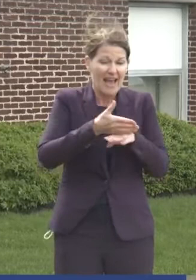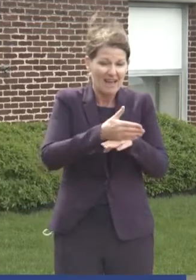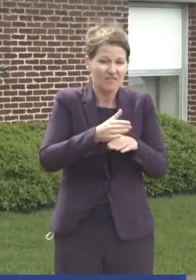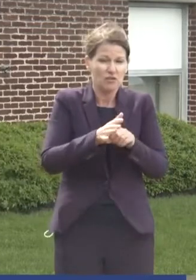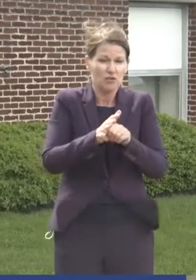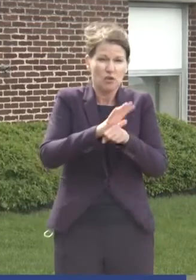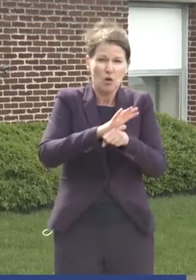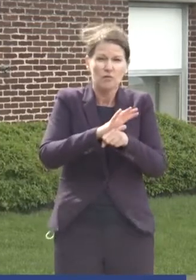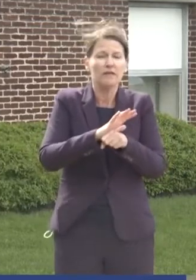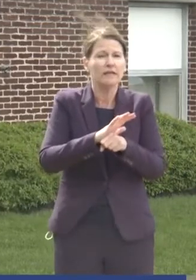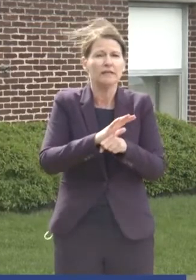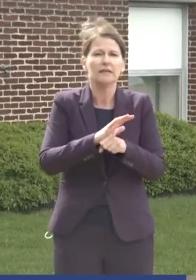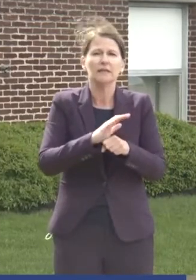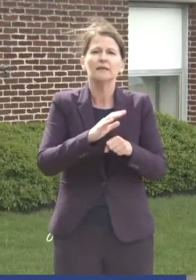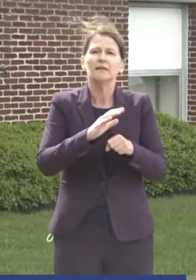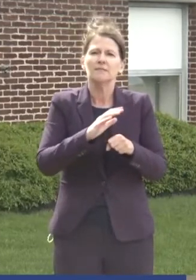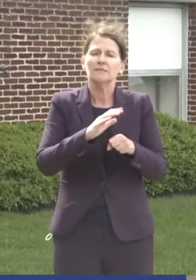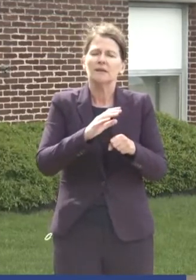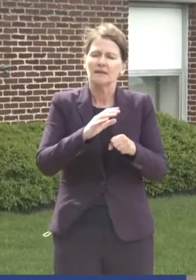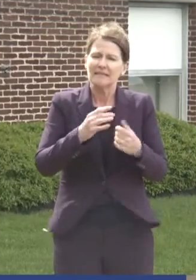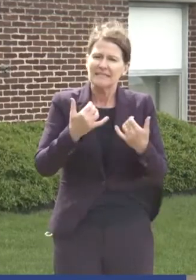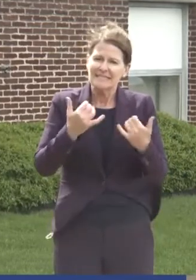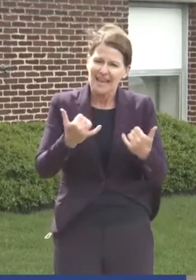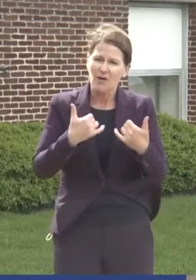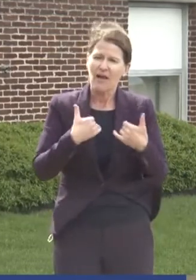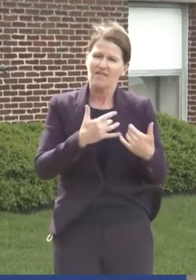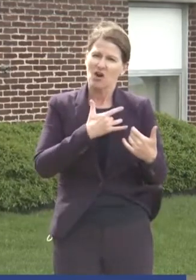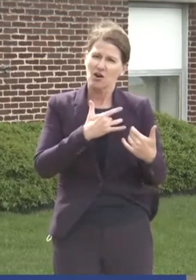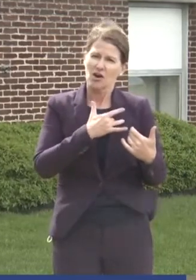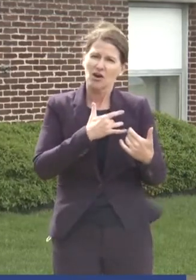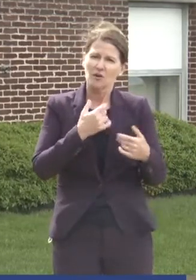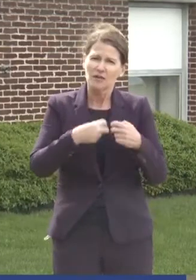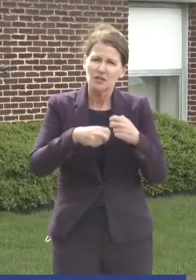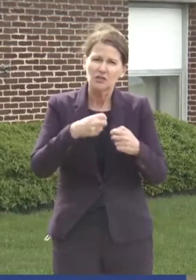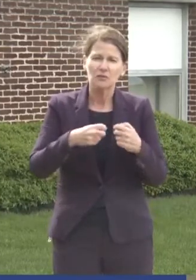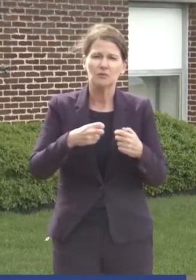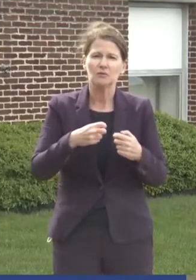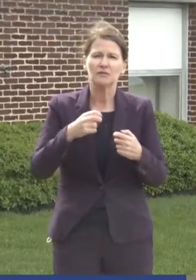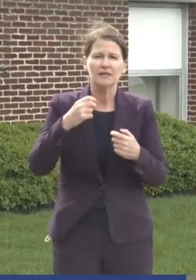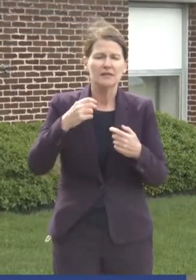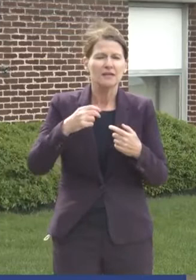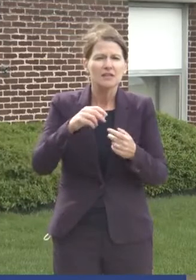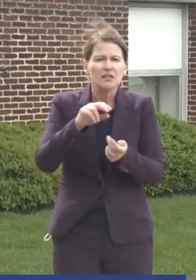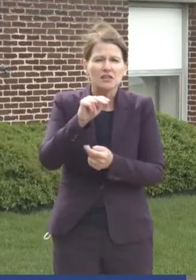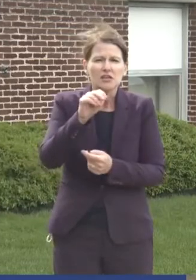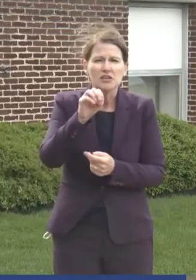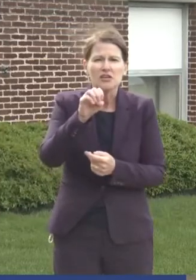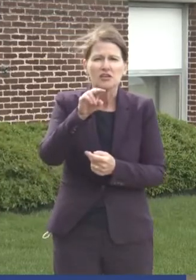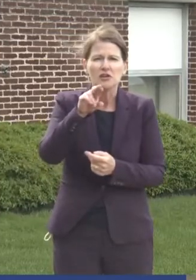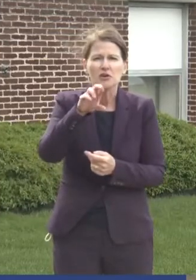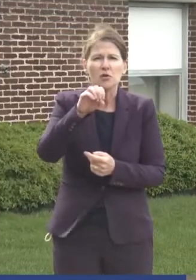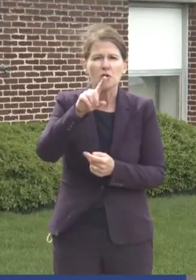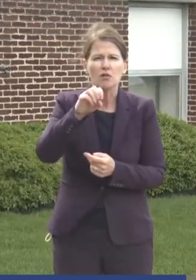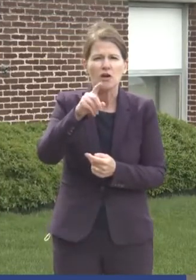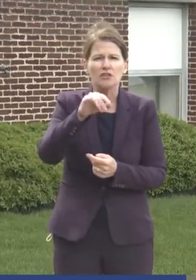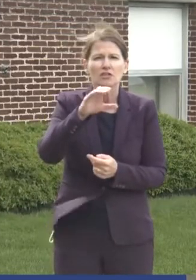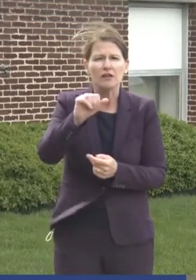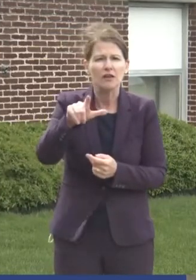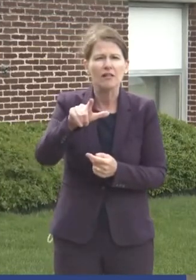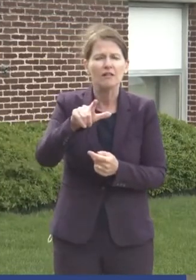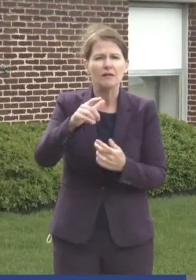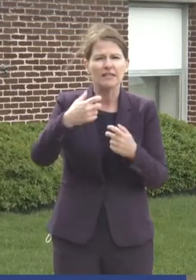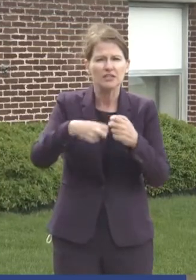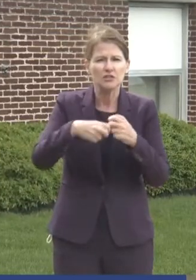with heart issues, neurologic issues, breathing issues. Many people become what we call the long